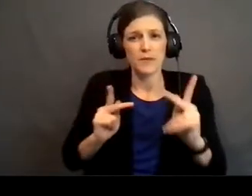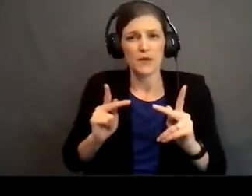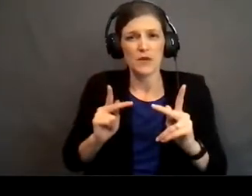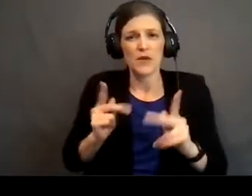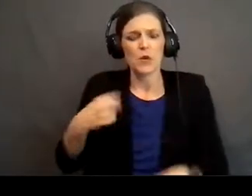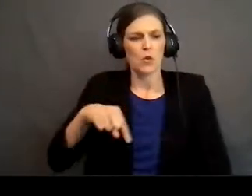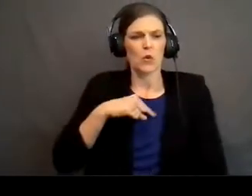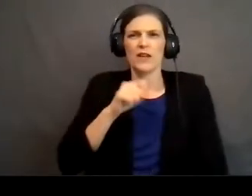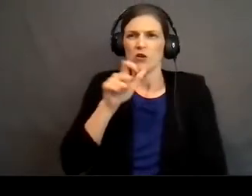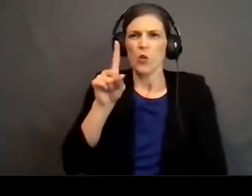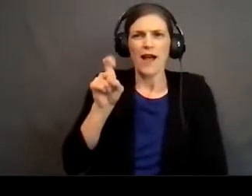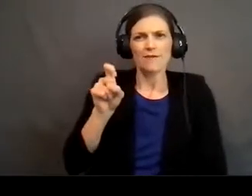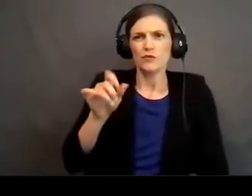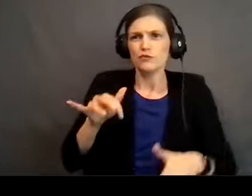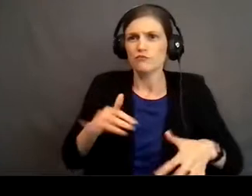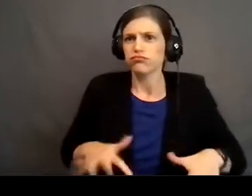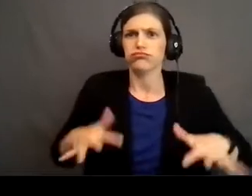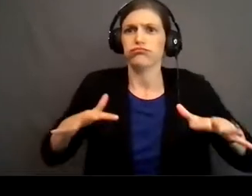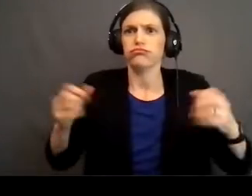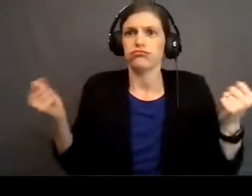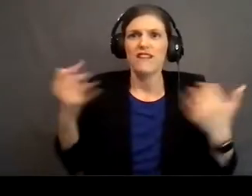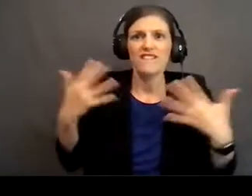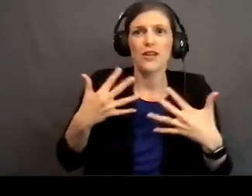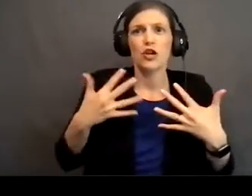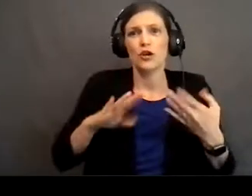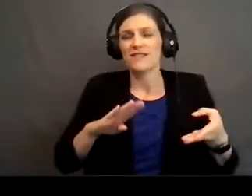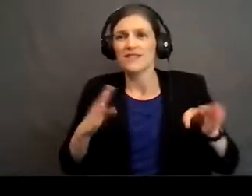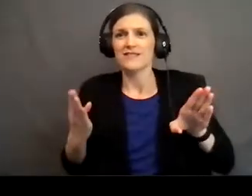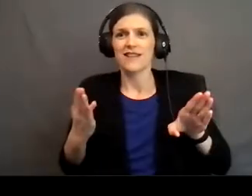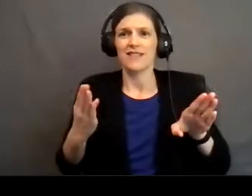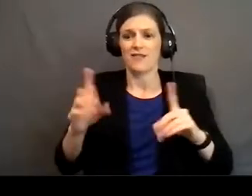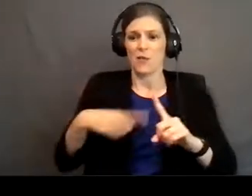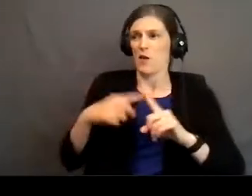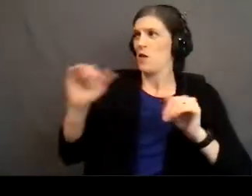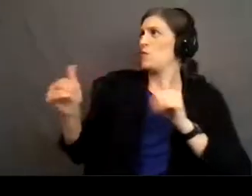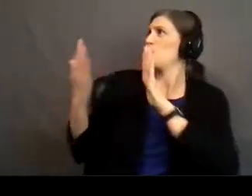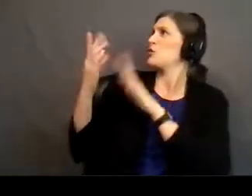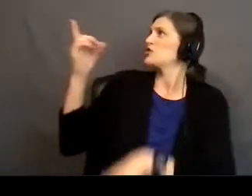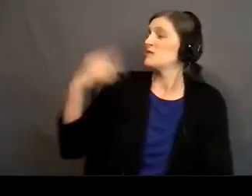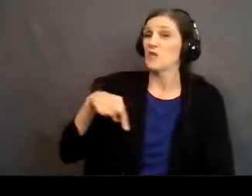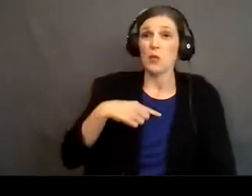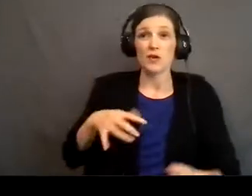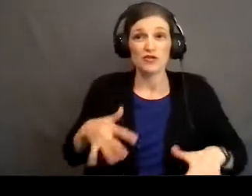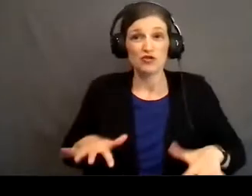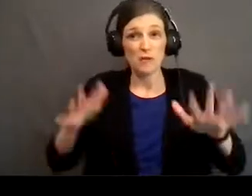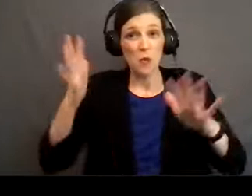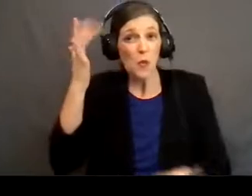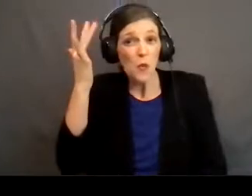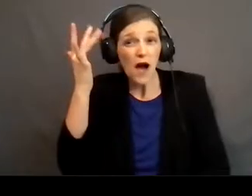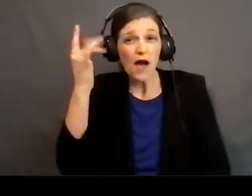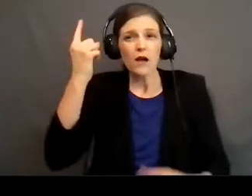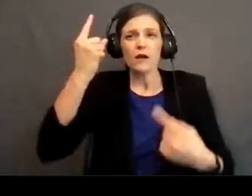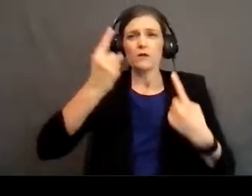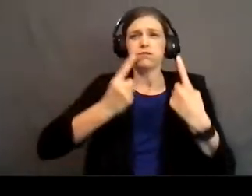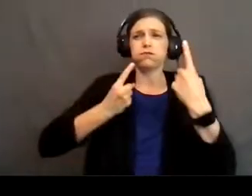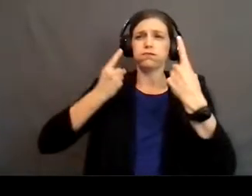have to tremble in fear of death when we approach Him. We tremble because of the wonder